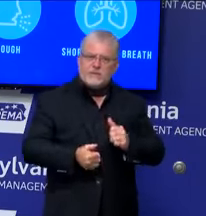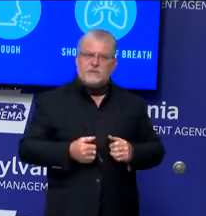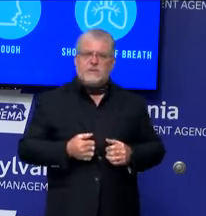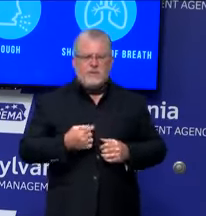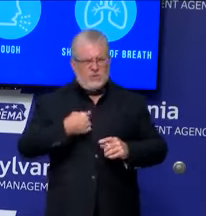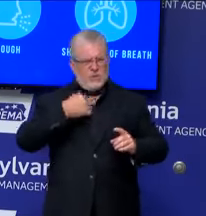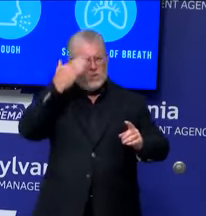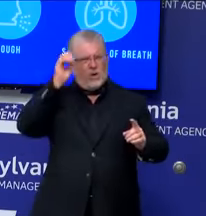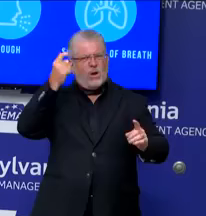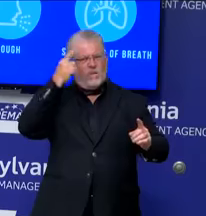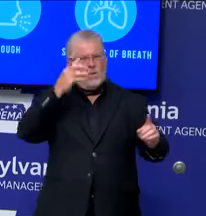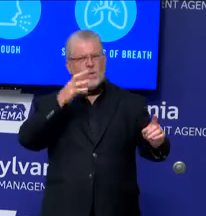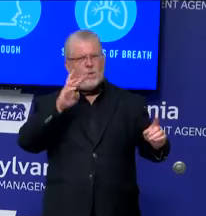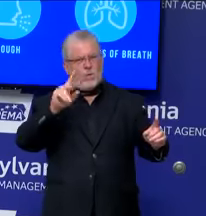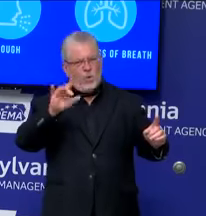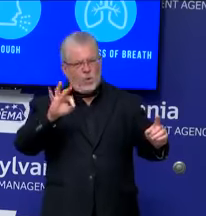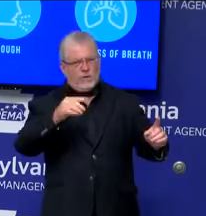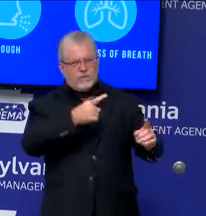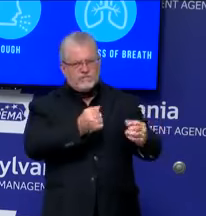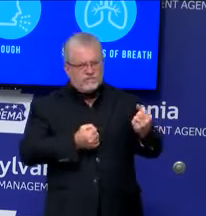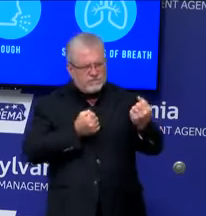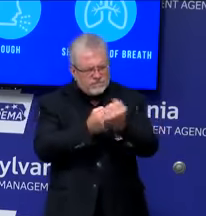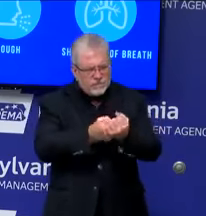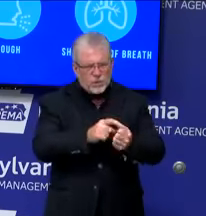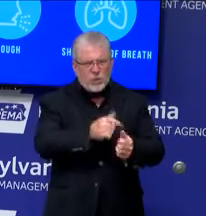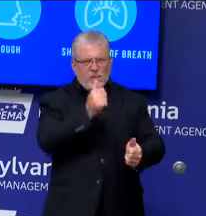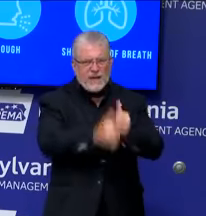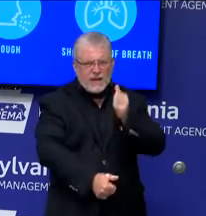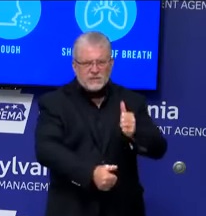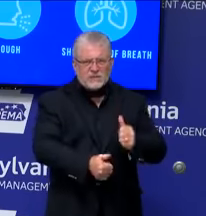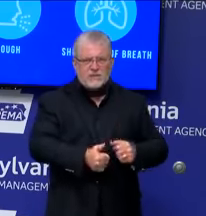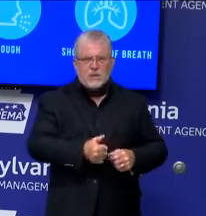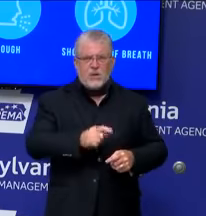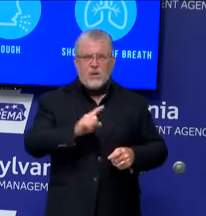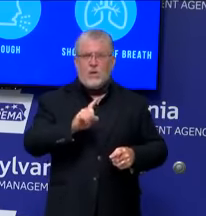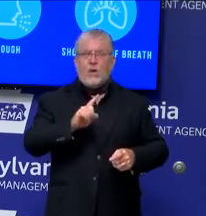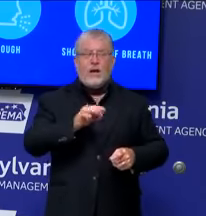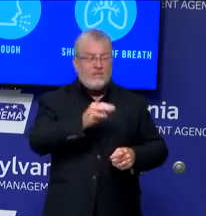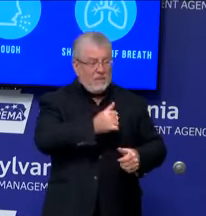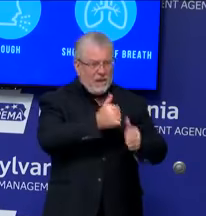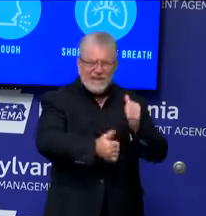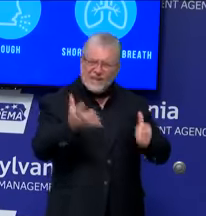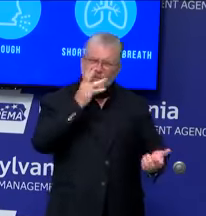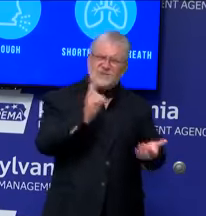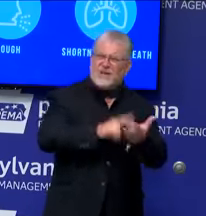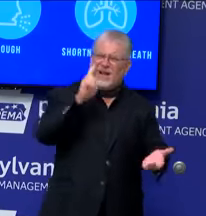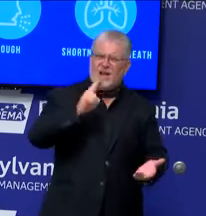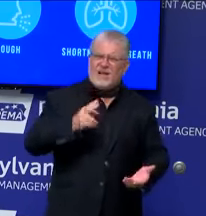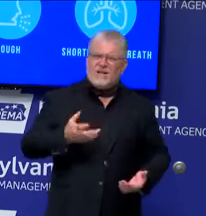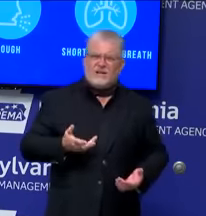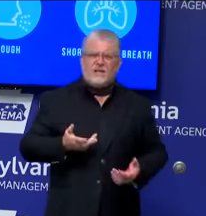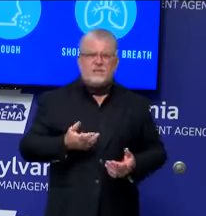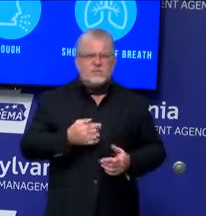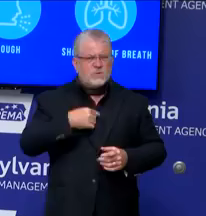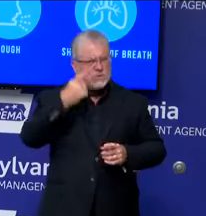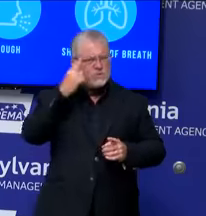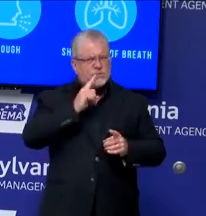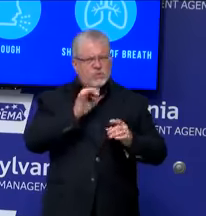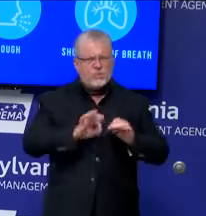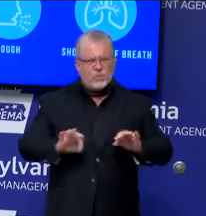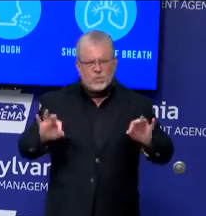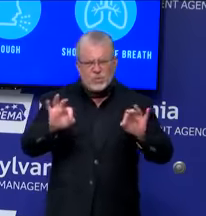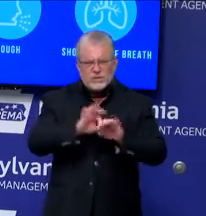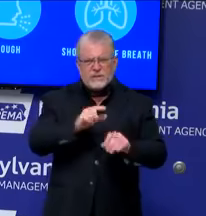legislation and would sign that type of bill. So, I think it would be very important for the legislature to take that up